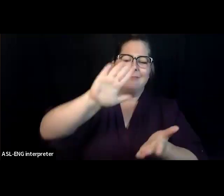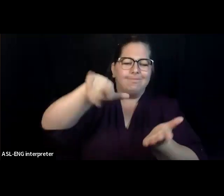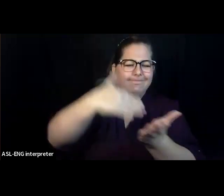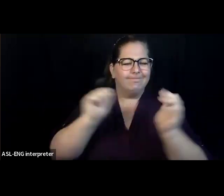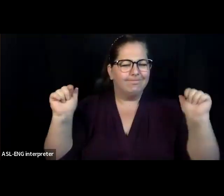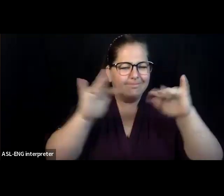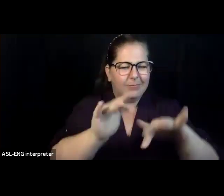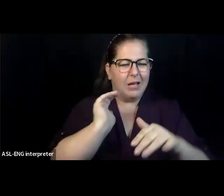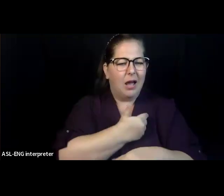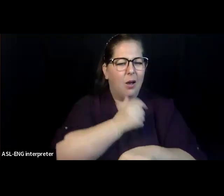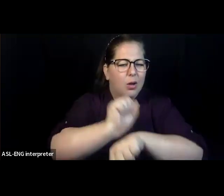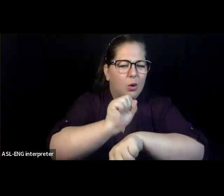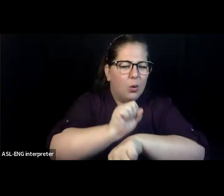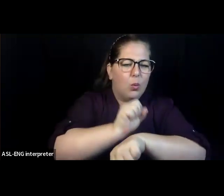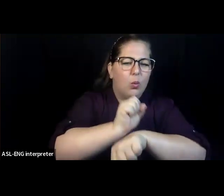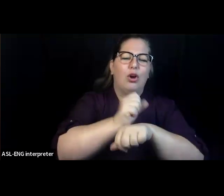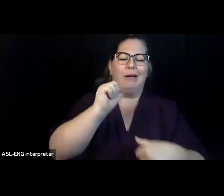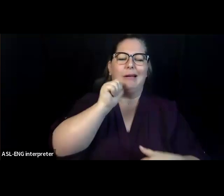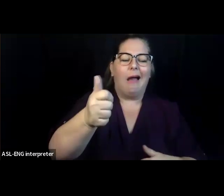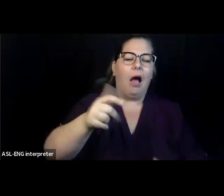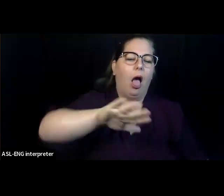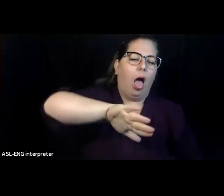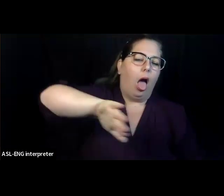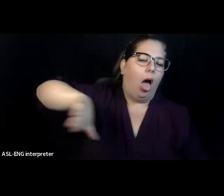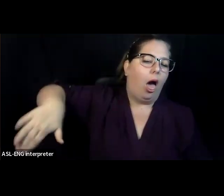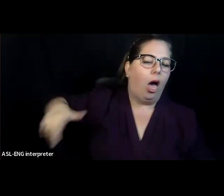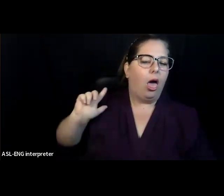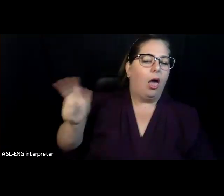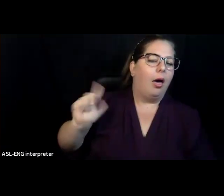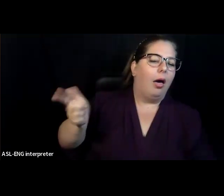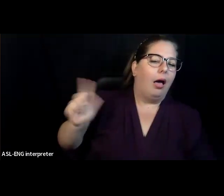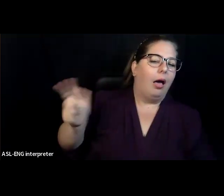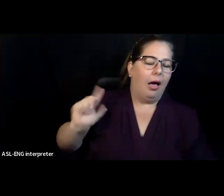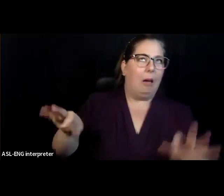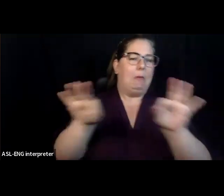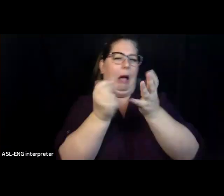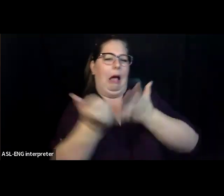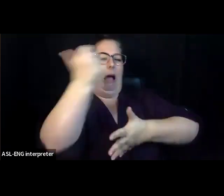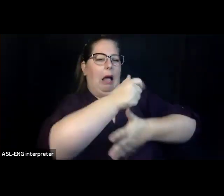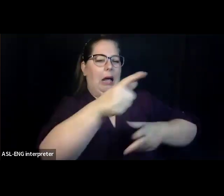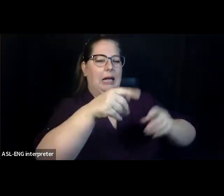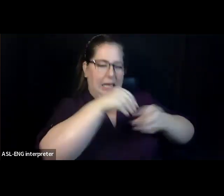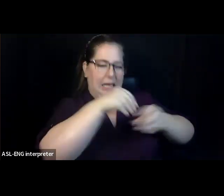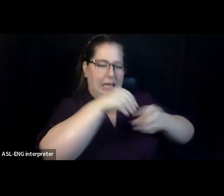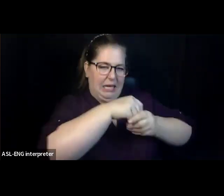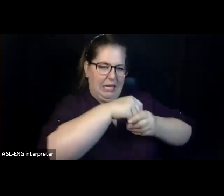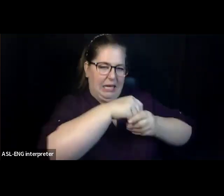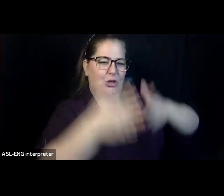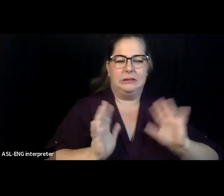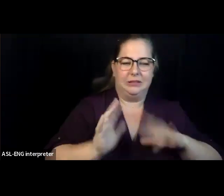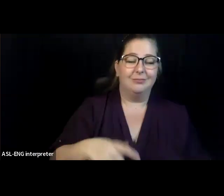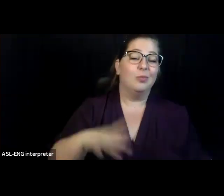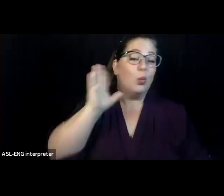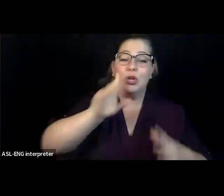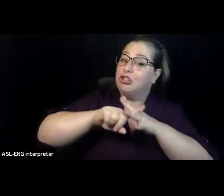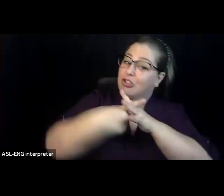first we're going to have, well, I'm saying we don't have an order yet. We don't have dates yet. Um, we just have commitments that this is our plan. Um, we're going to have